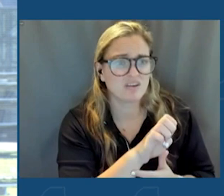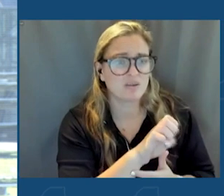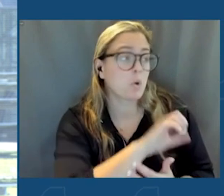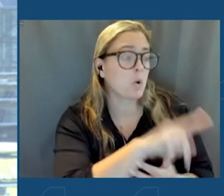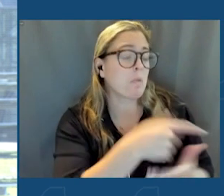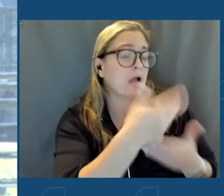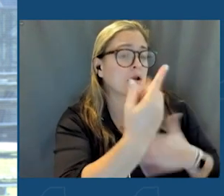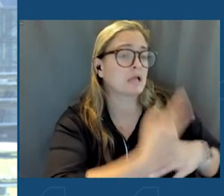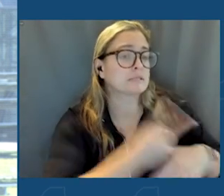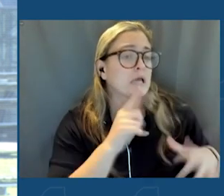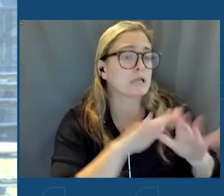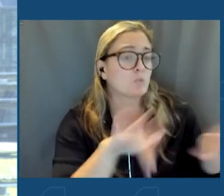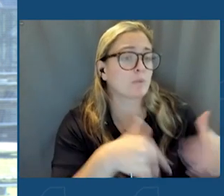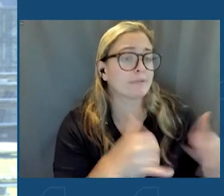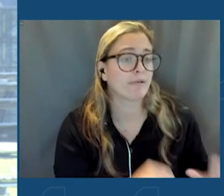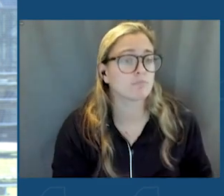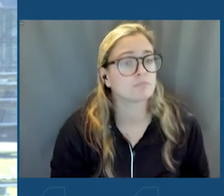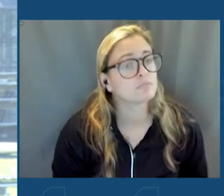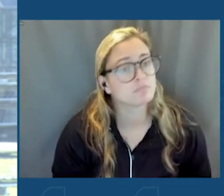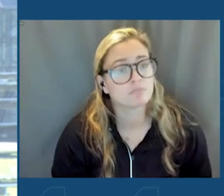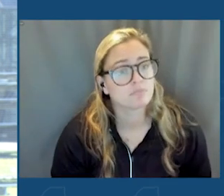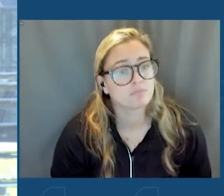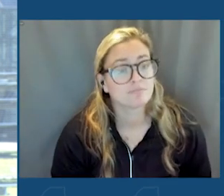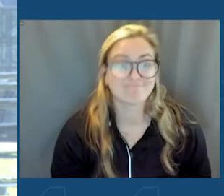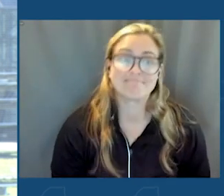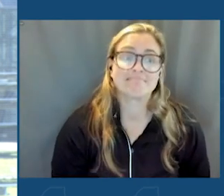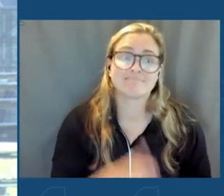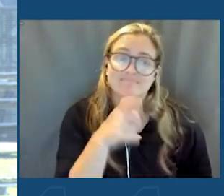next day. No comment on that.